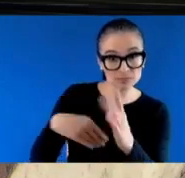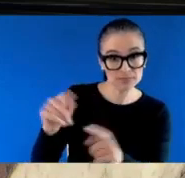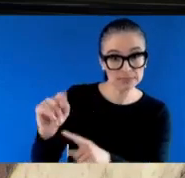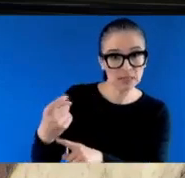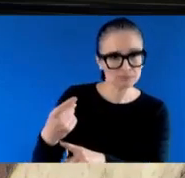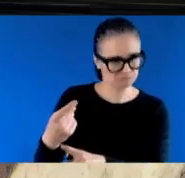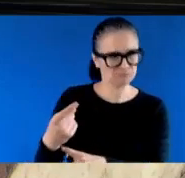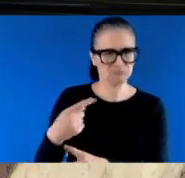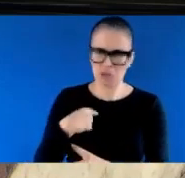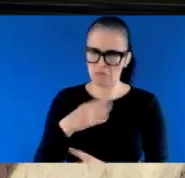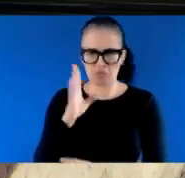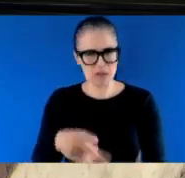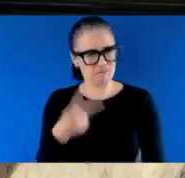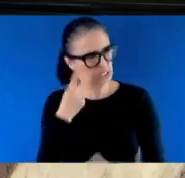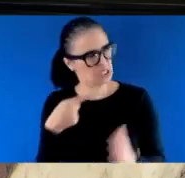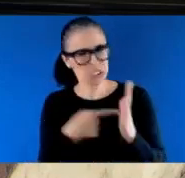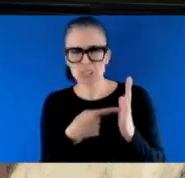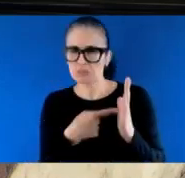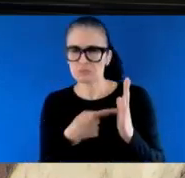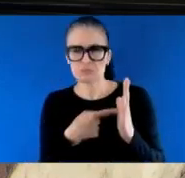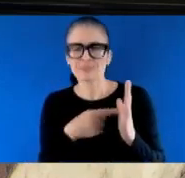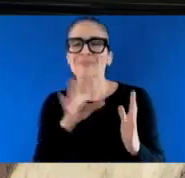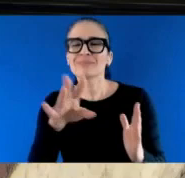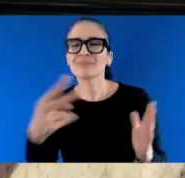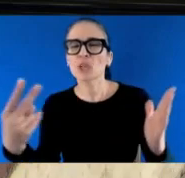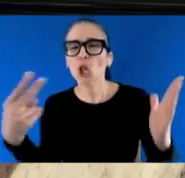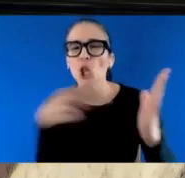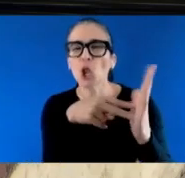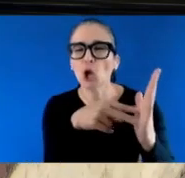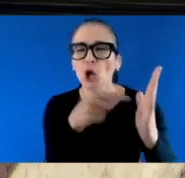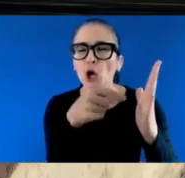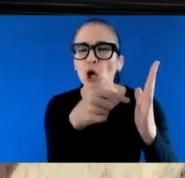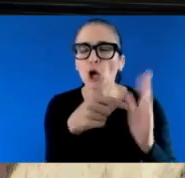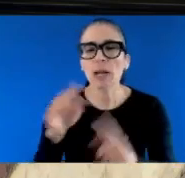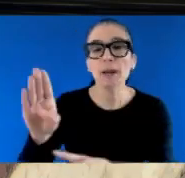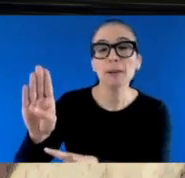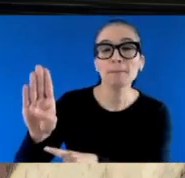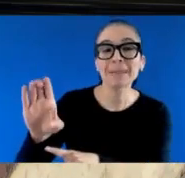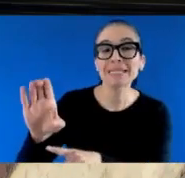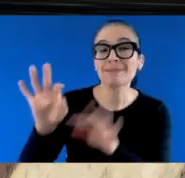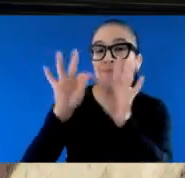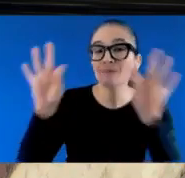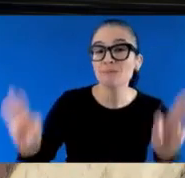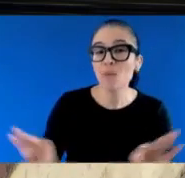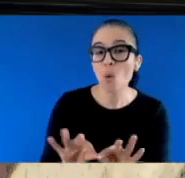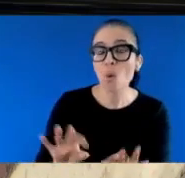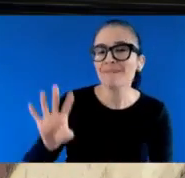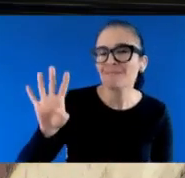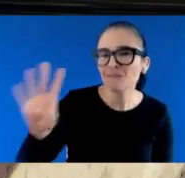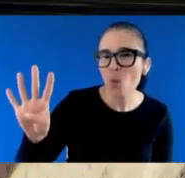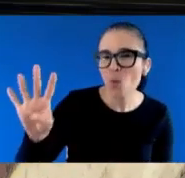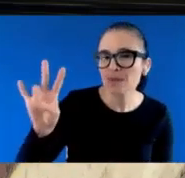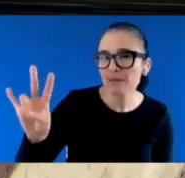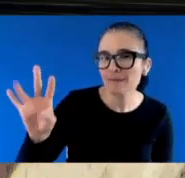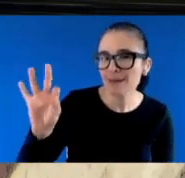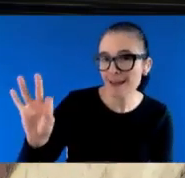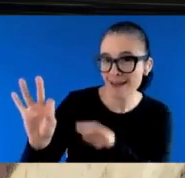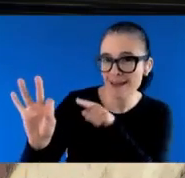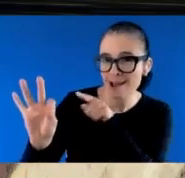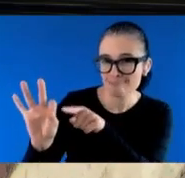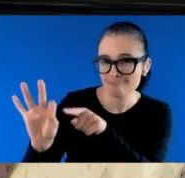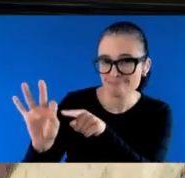form BC 479, and fill it out, and put down your rent amounts, put down your income, and you should be fine.